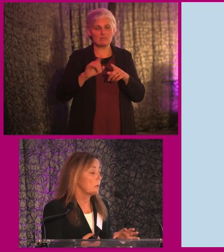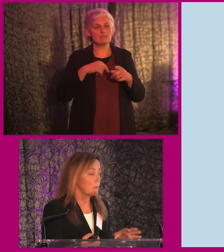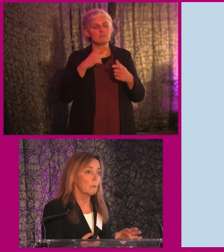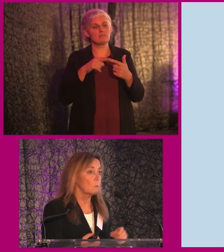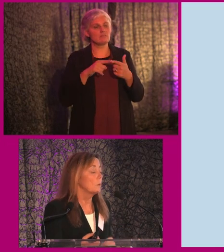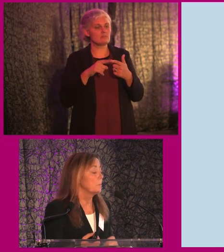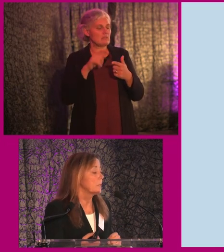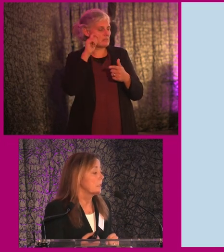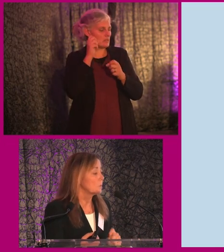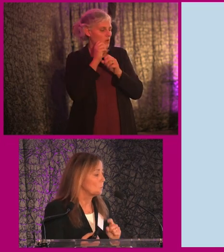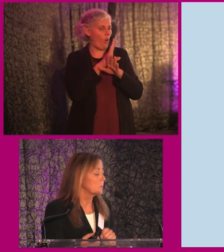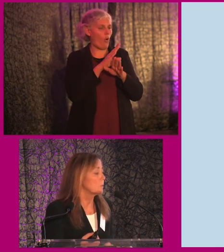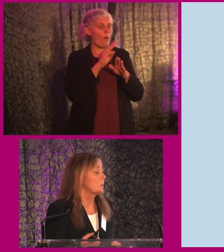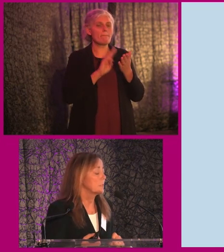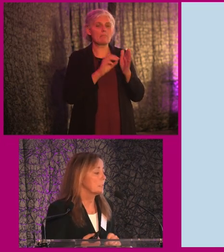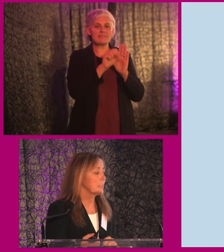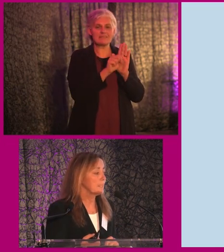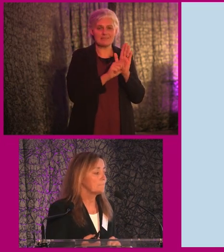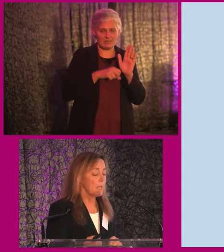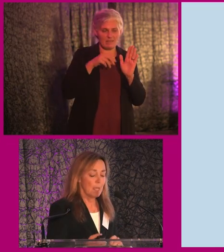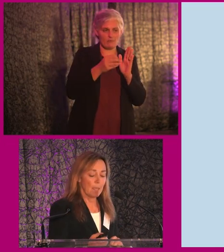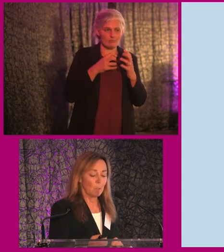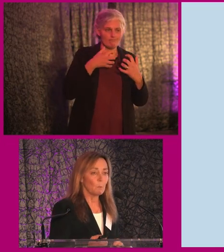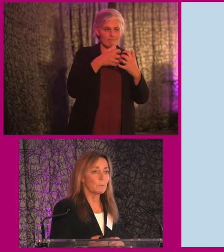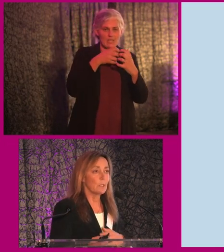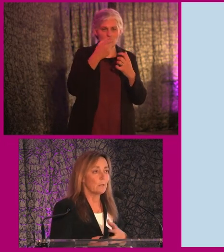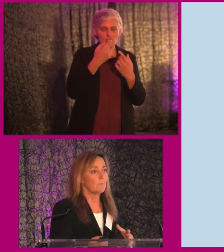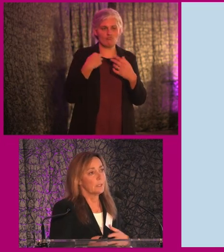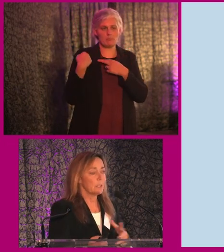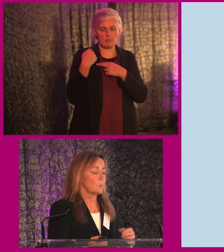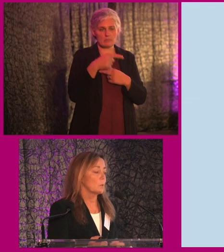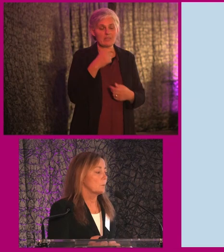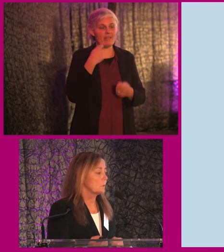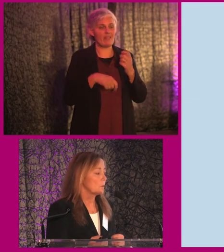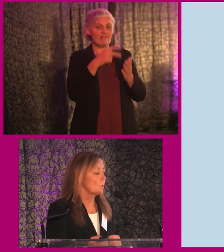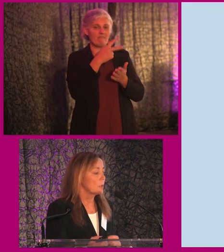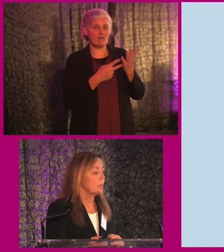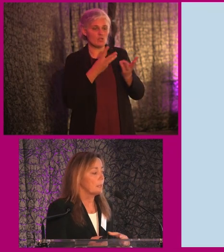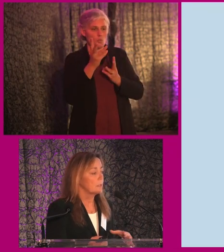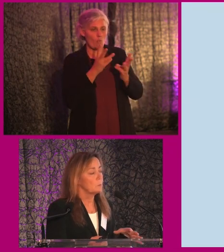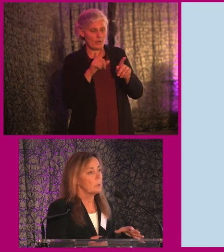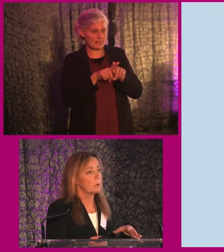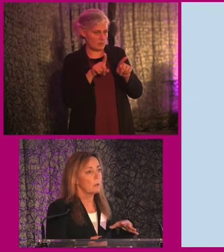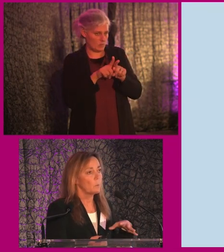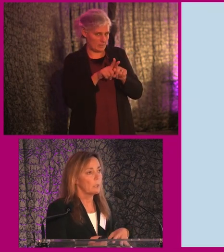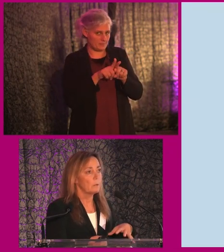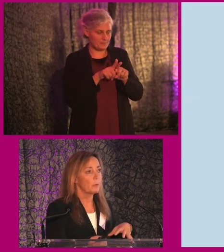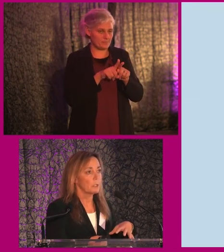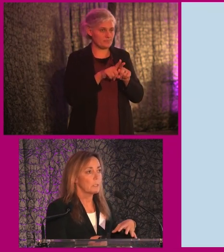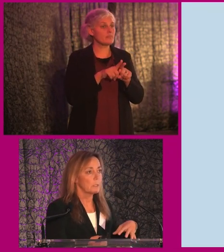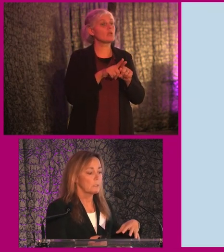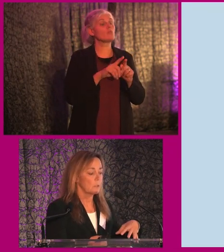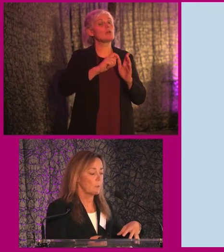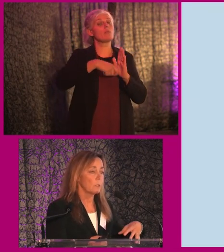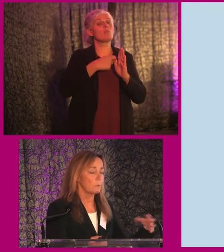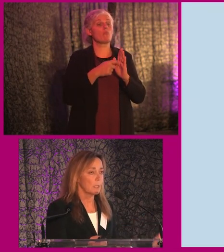I think all member states or almost all member states at least. And then we've also done validation workshops and so on and we are when the project